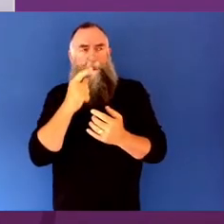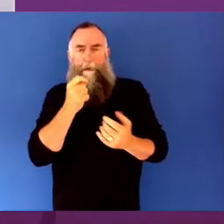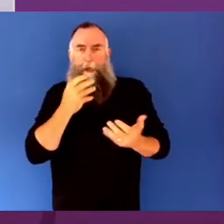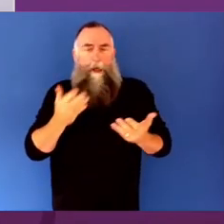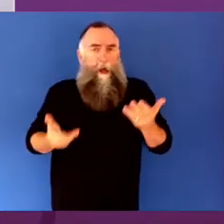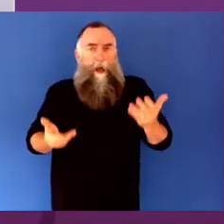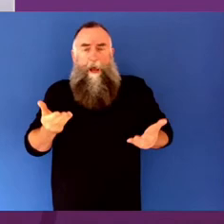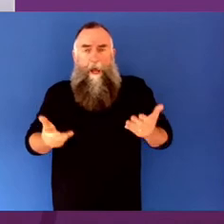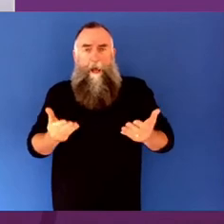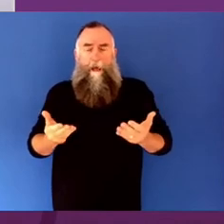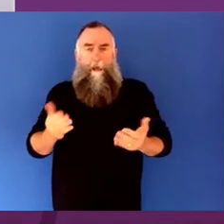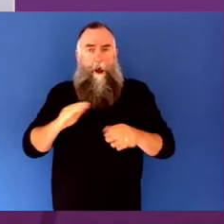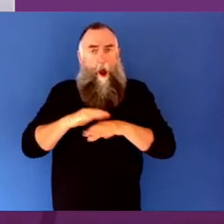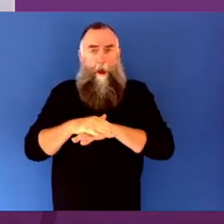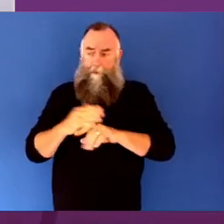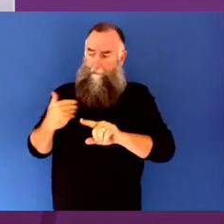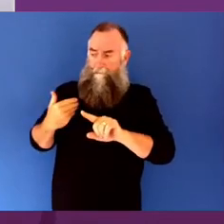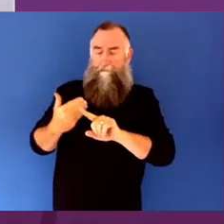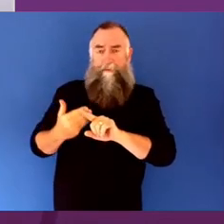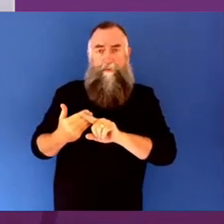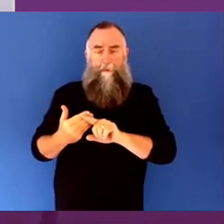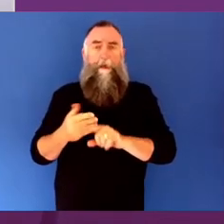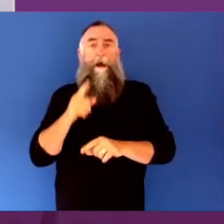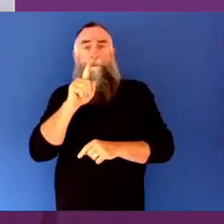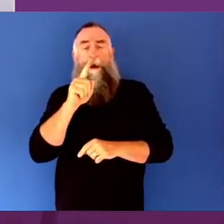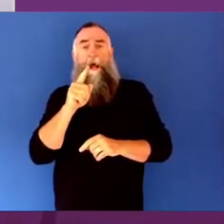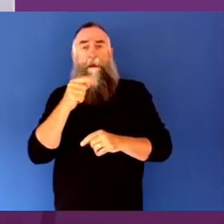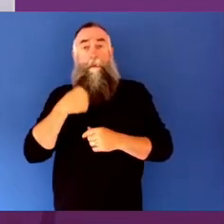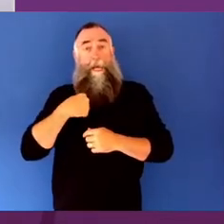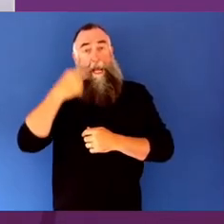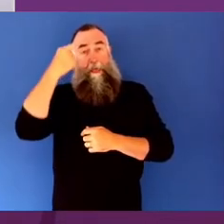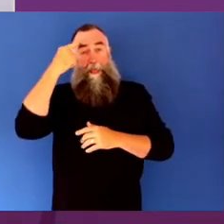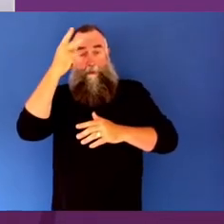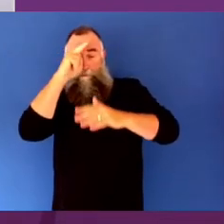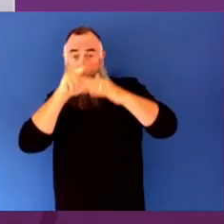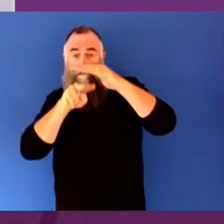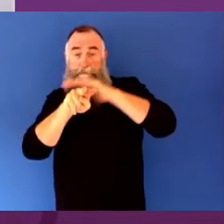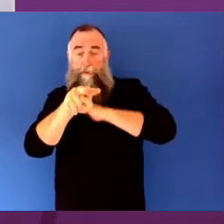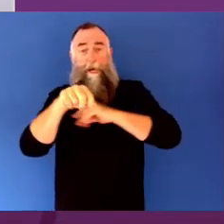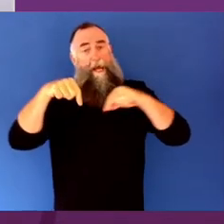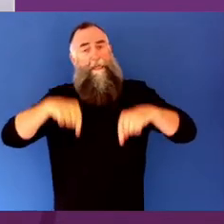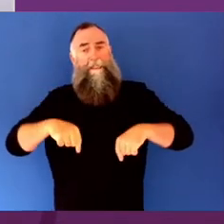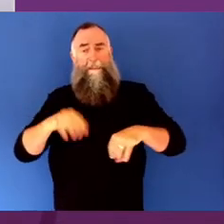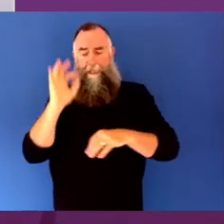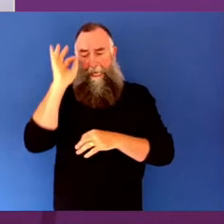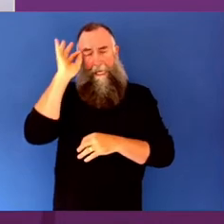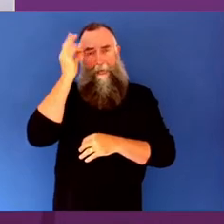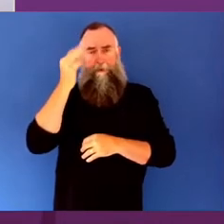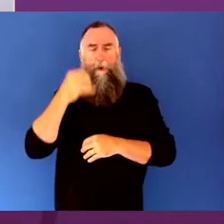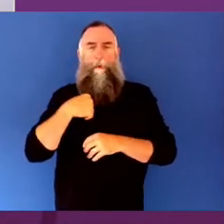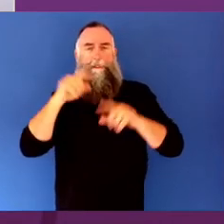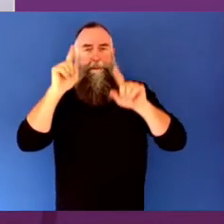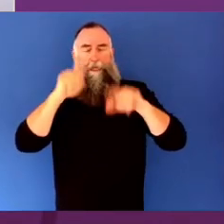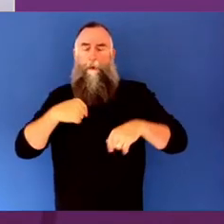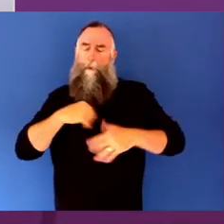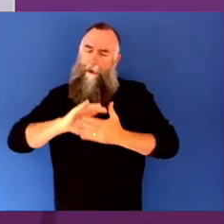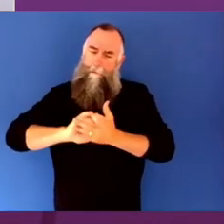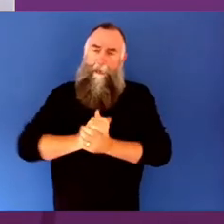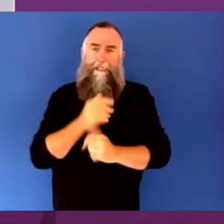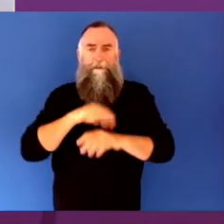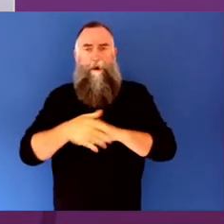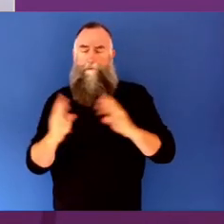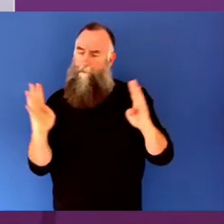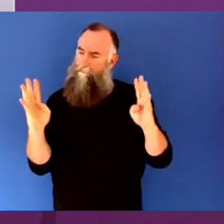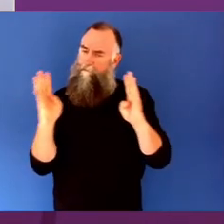the Australia Council is delighted to be able to convene today's discussion on behalf of the Creative Economy Task Force,